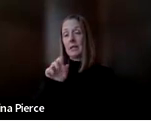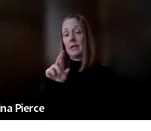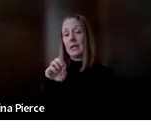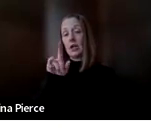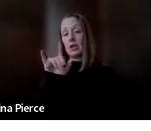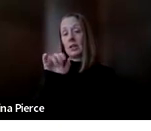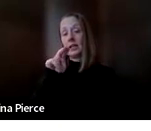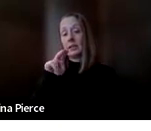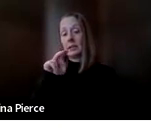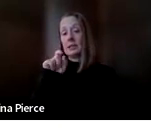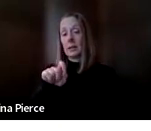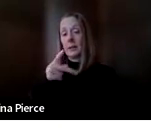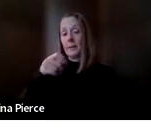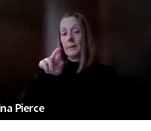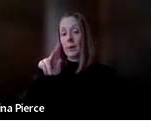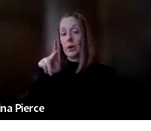altshift.education.